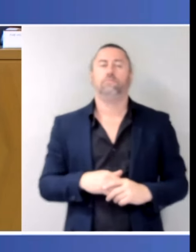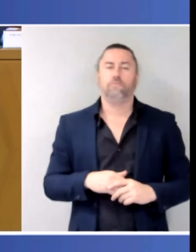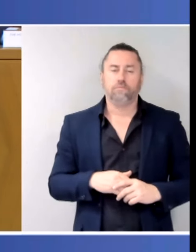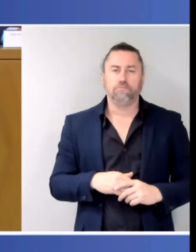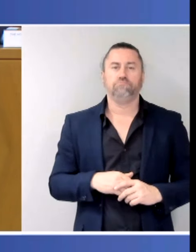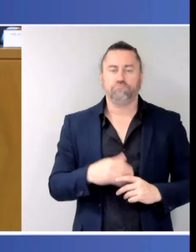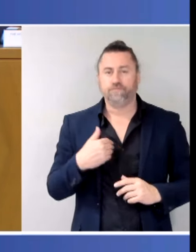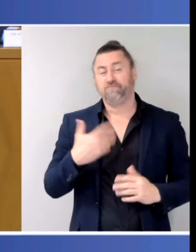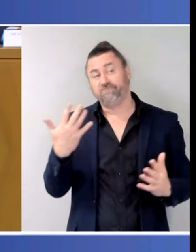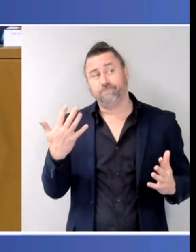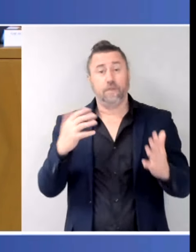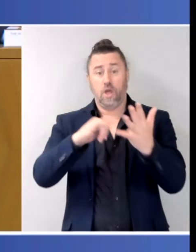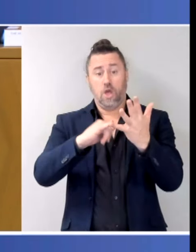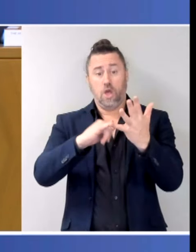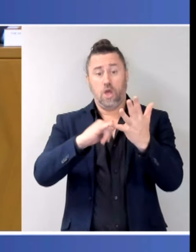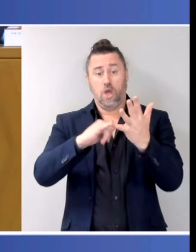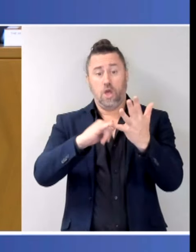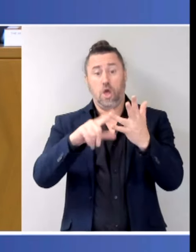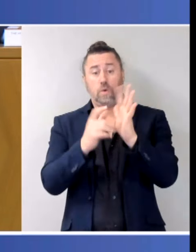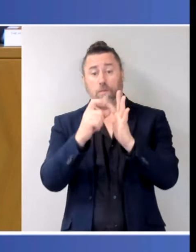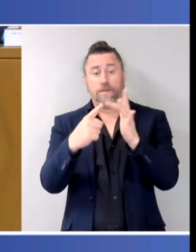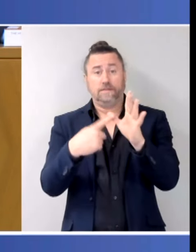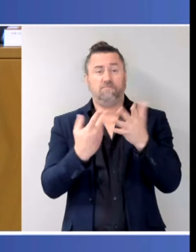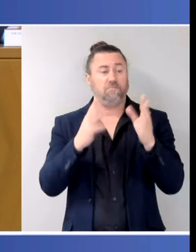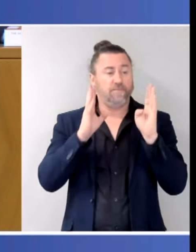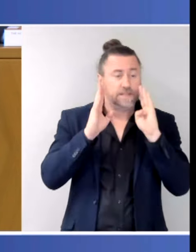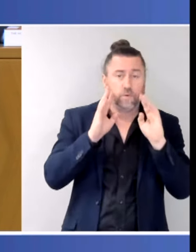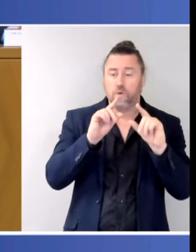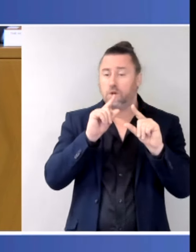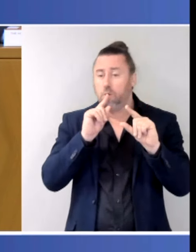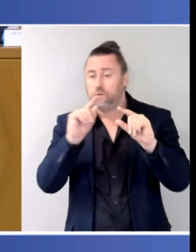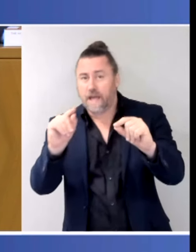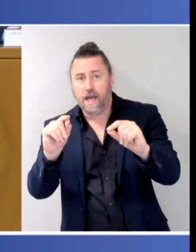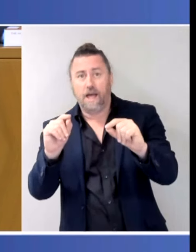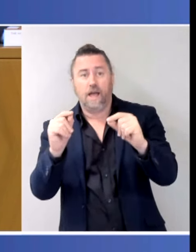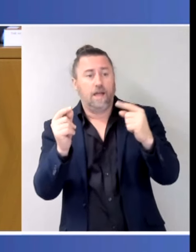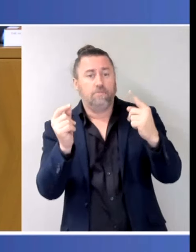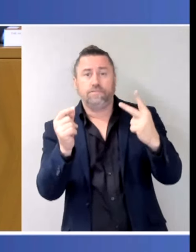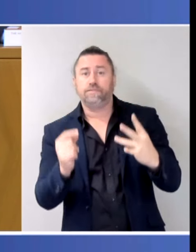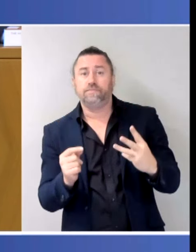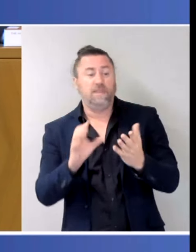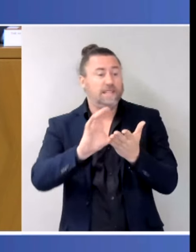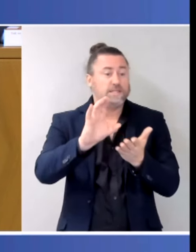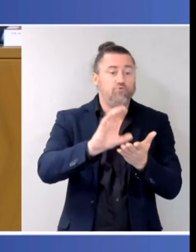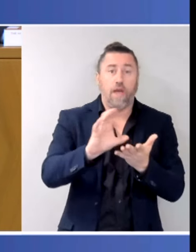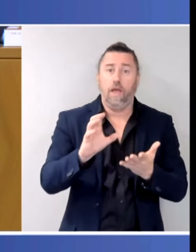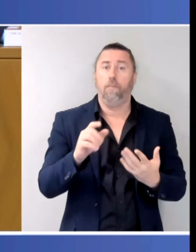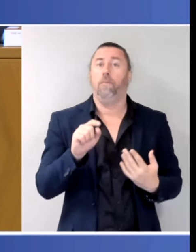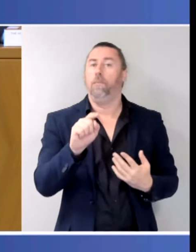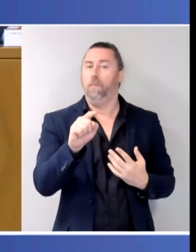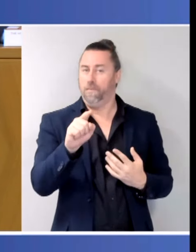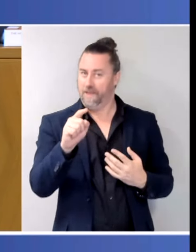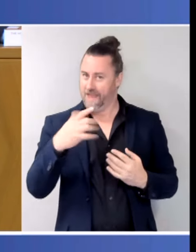some things happening soon in that area as well that we discussed, that